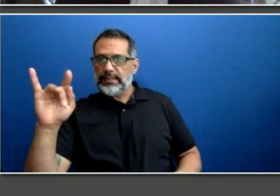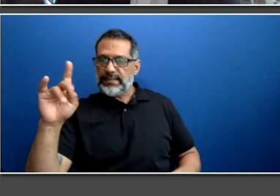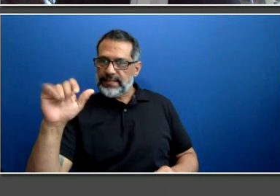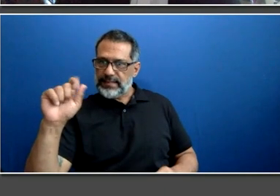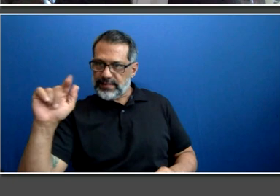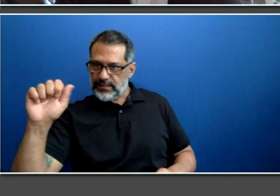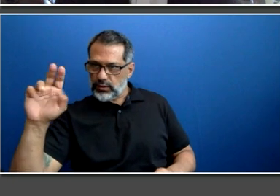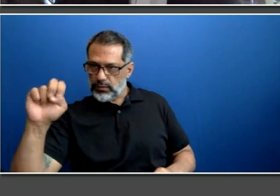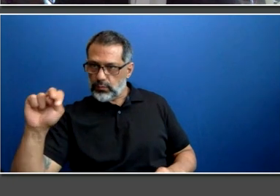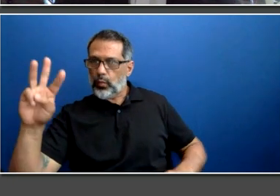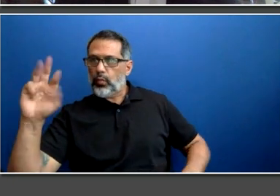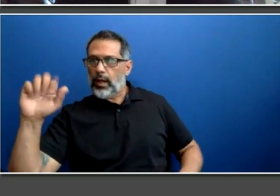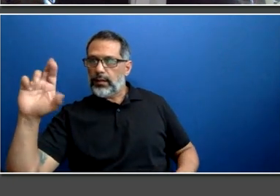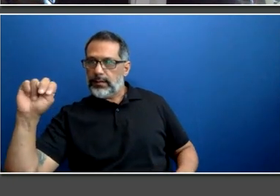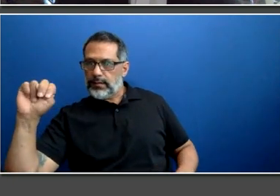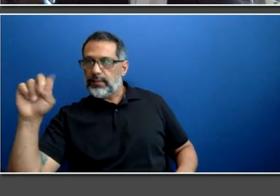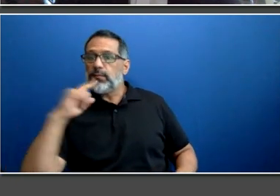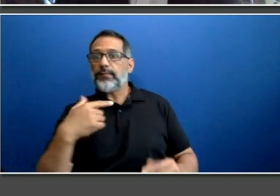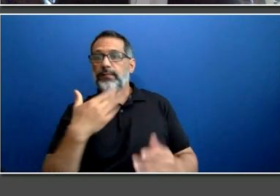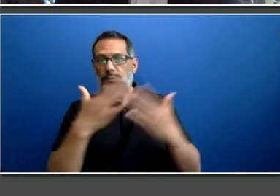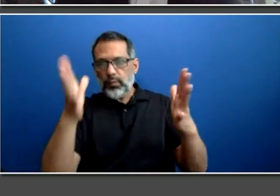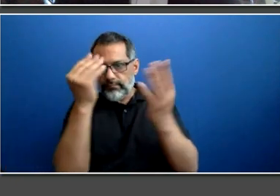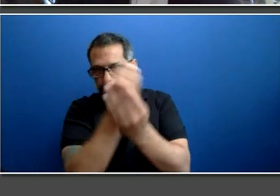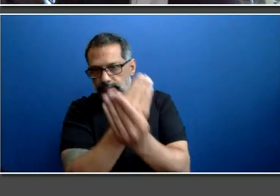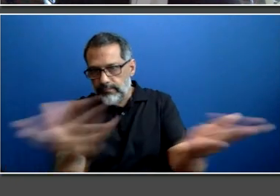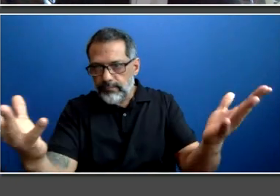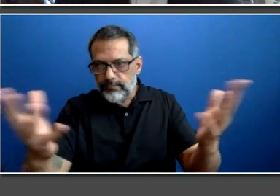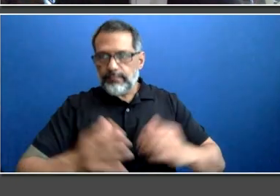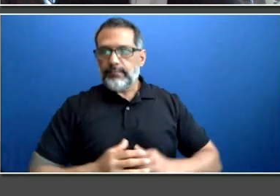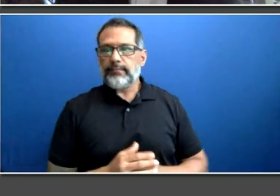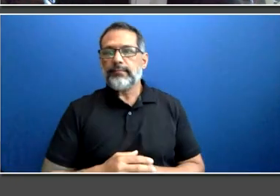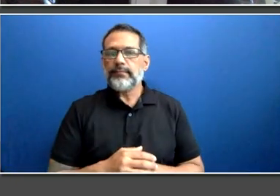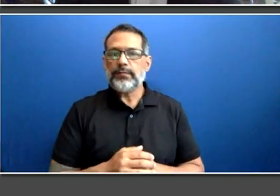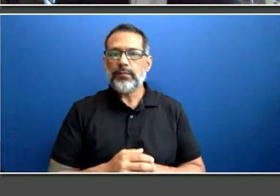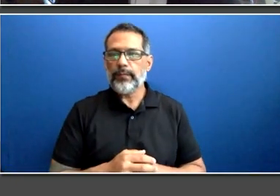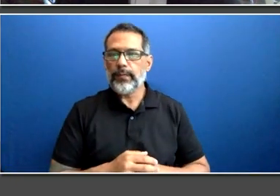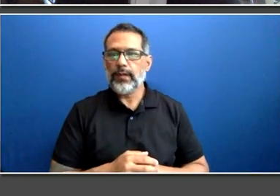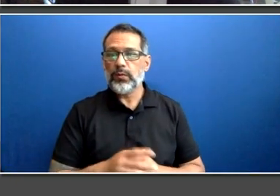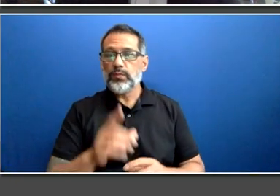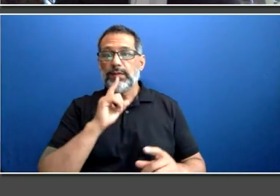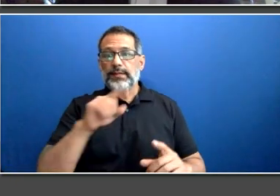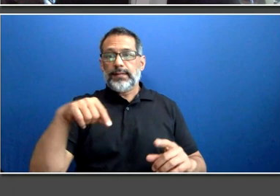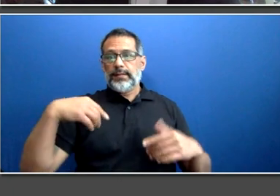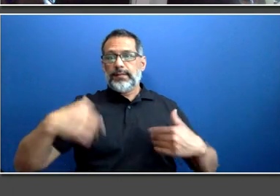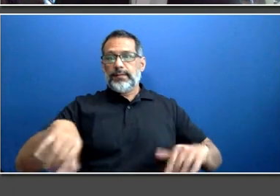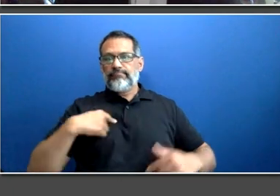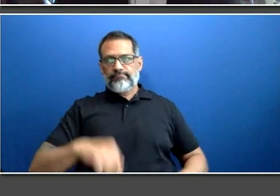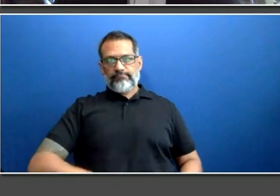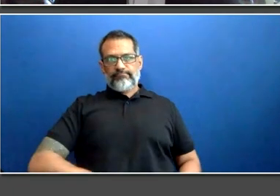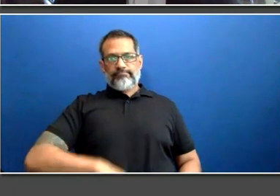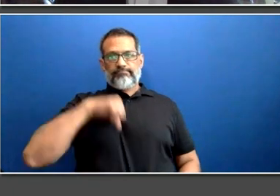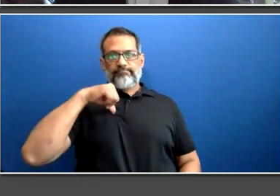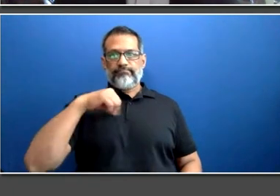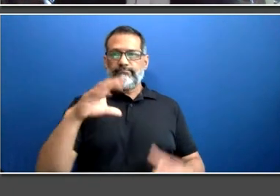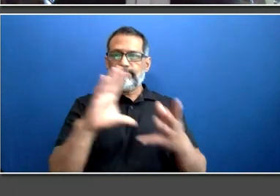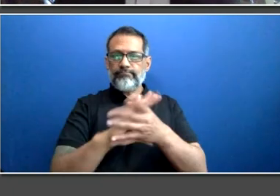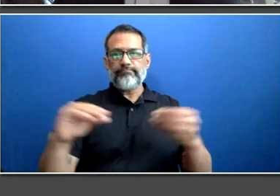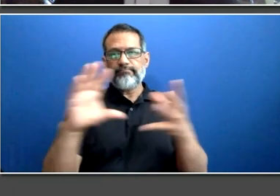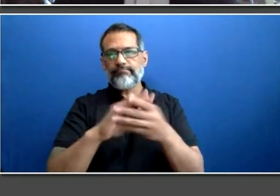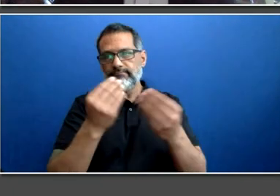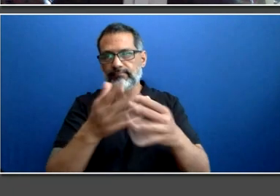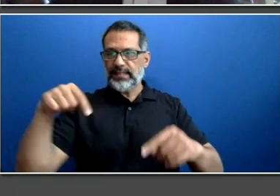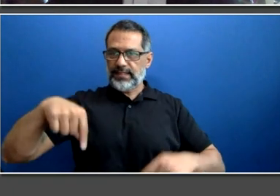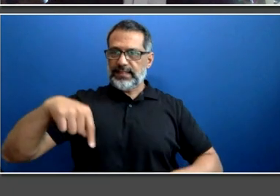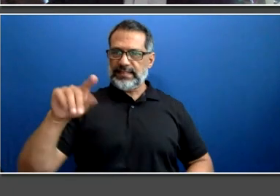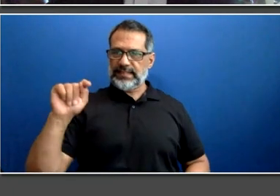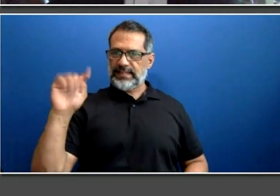it gives me great pleasure to talk about the TTC, and what our service means to the City of Toronto, and actually what it could mean to you as